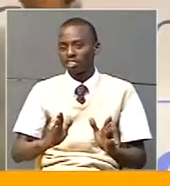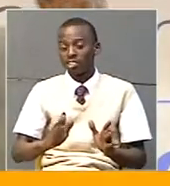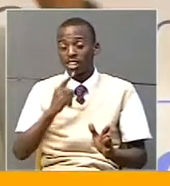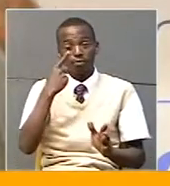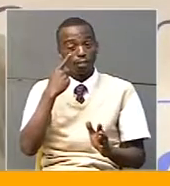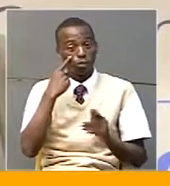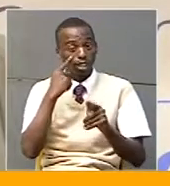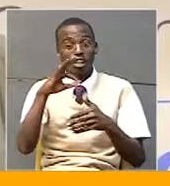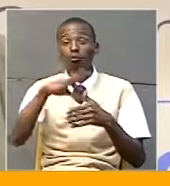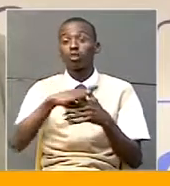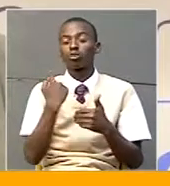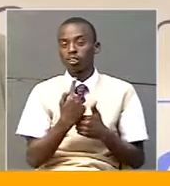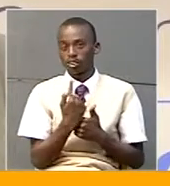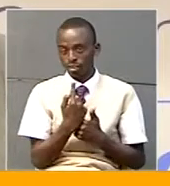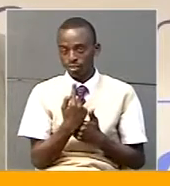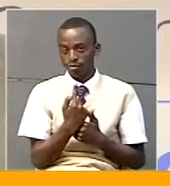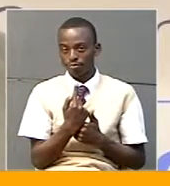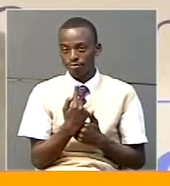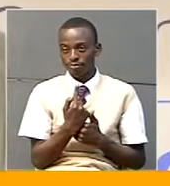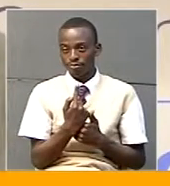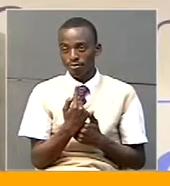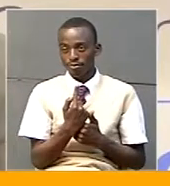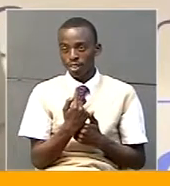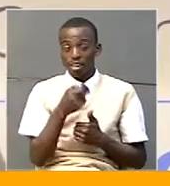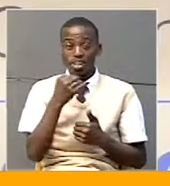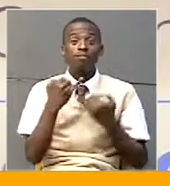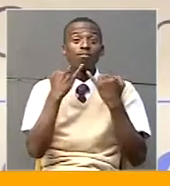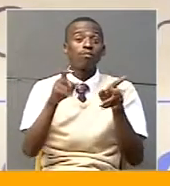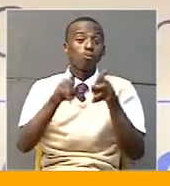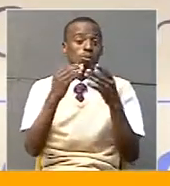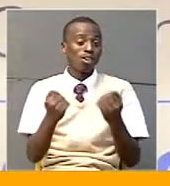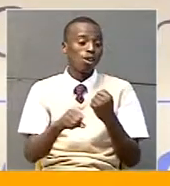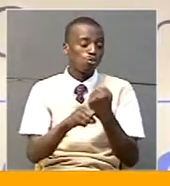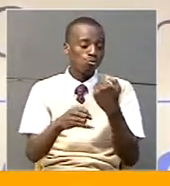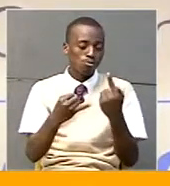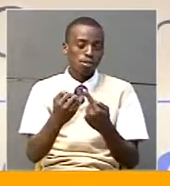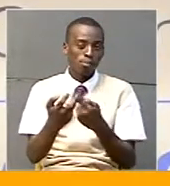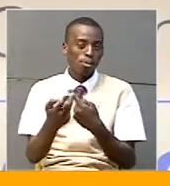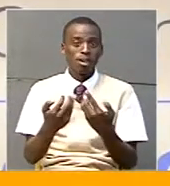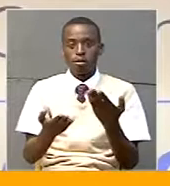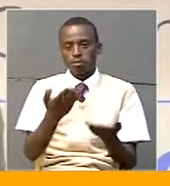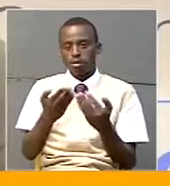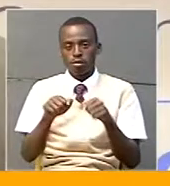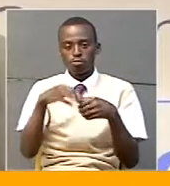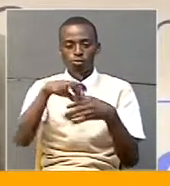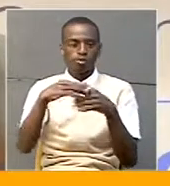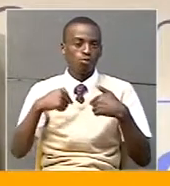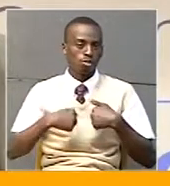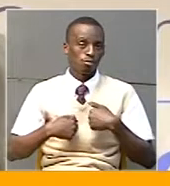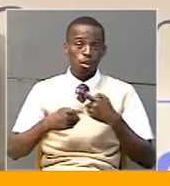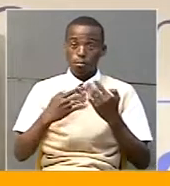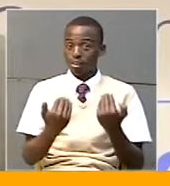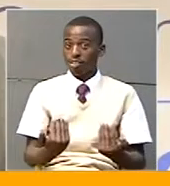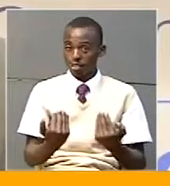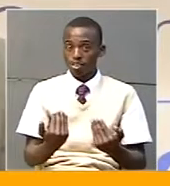first look at their votes. And sir, if I tell people now to do this, then maybe they will not vote for me. But now,